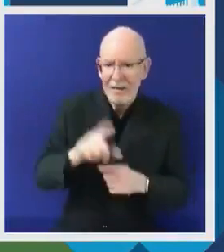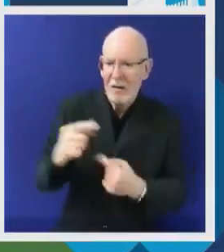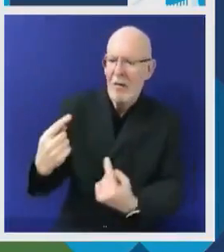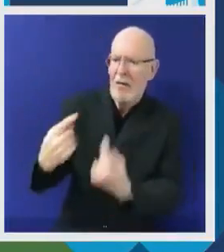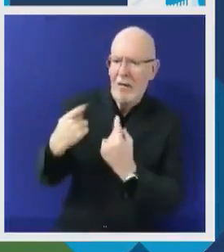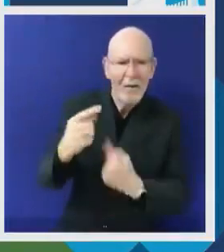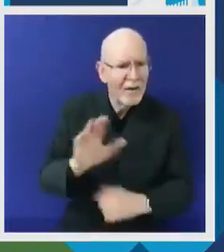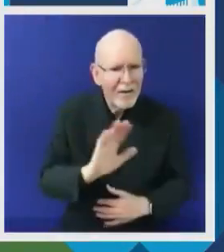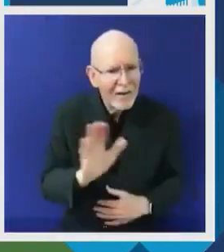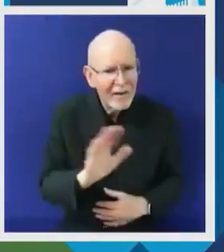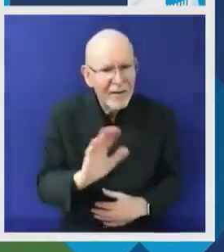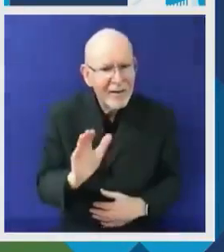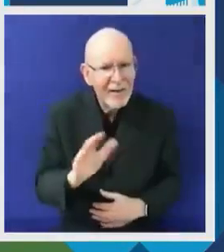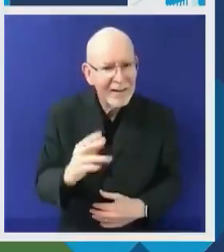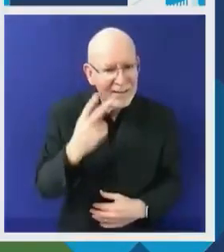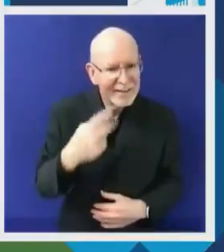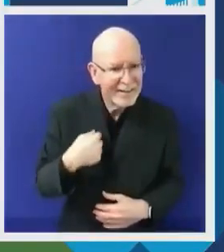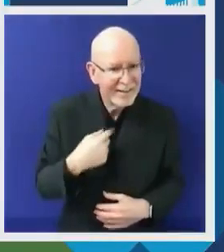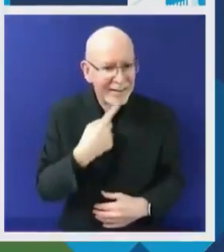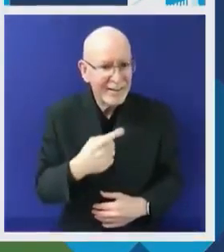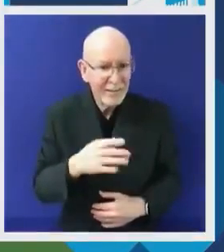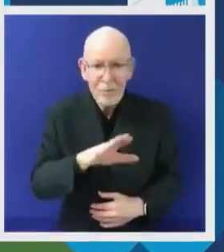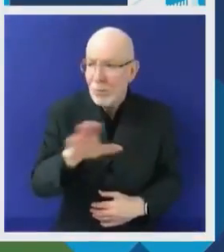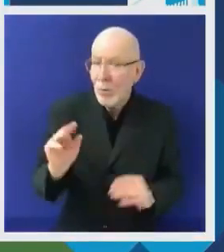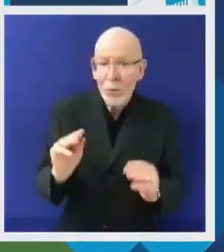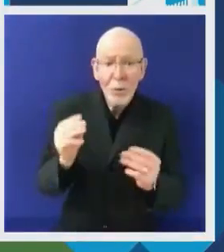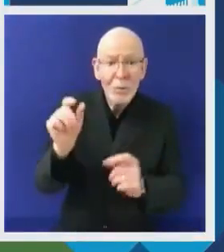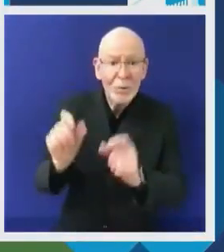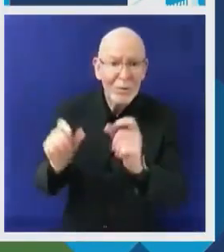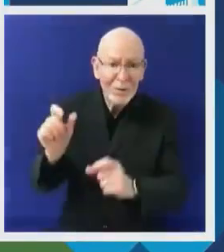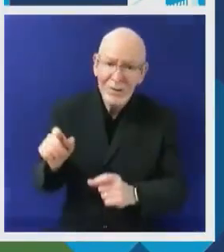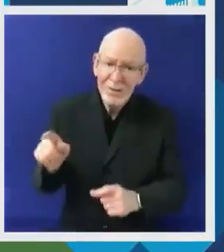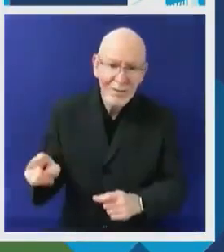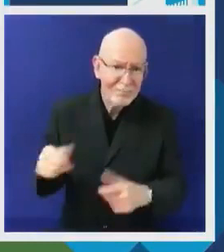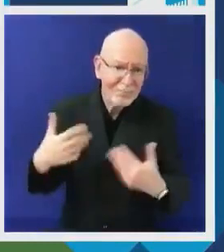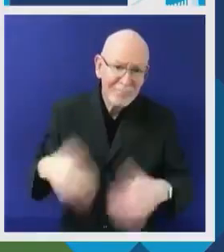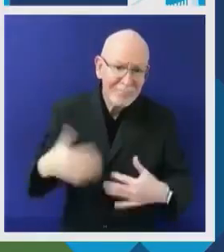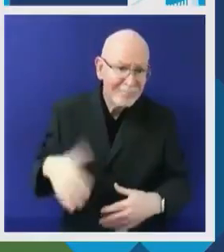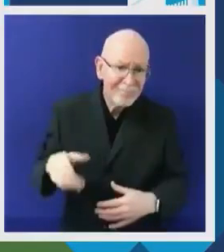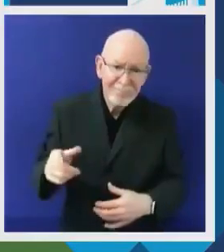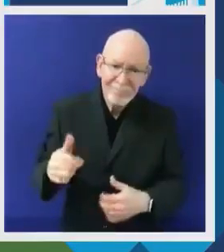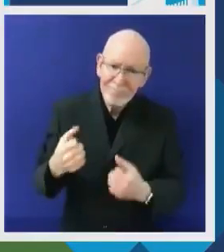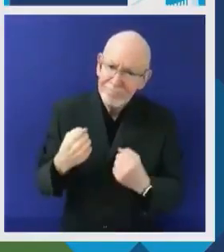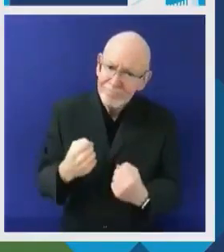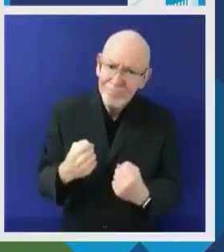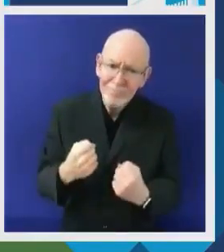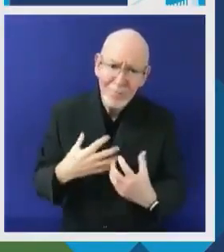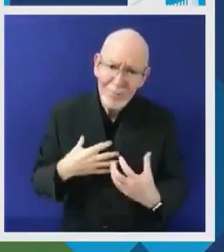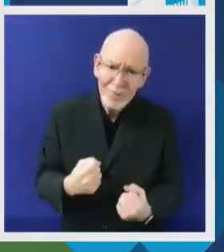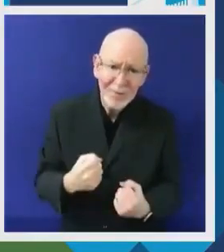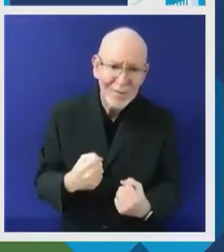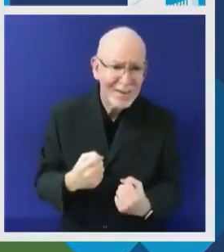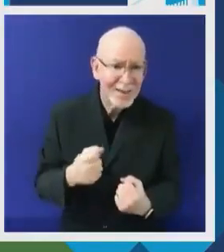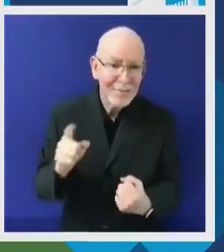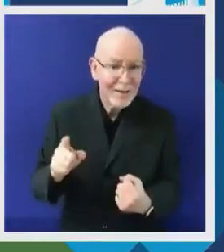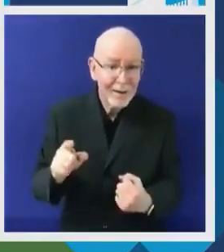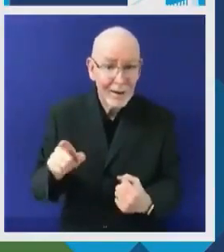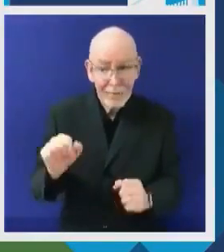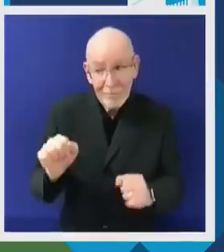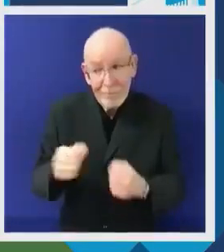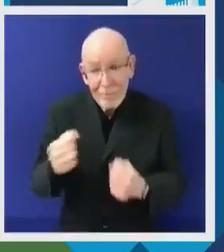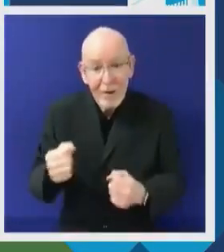intergenerational dialogue. They need financial and non-financial resources to amplify their work and ensure